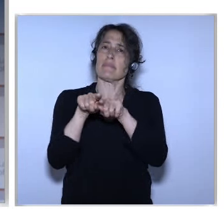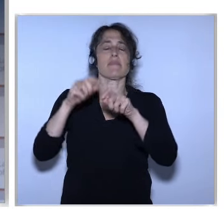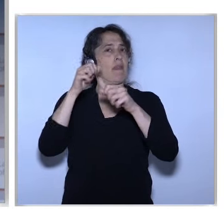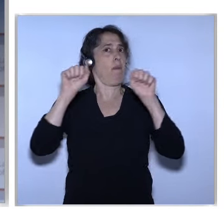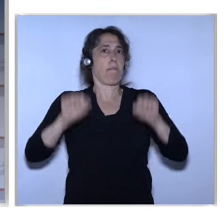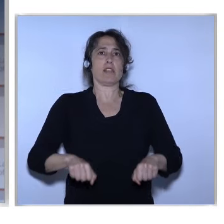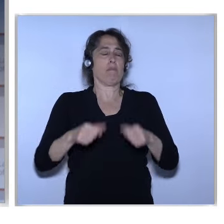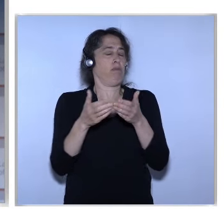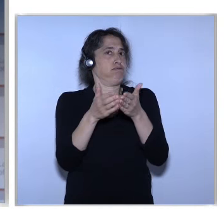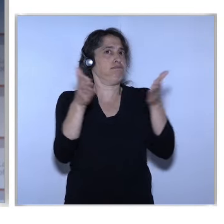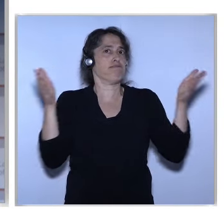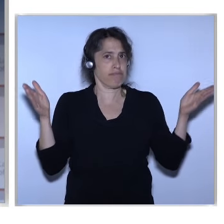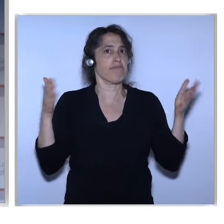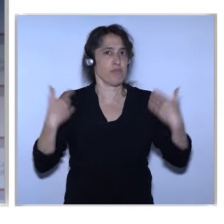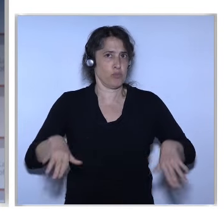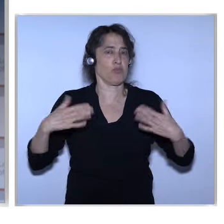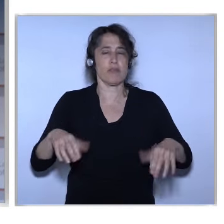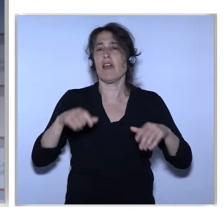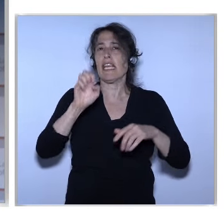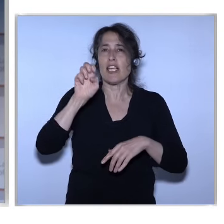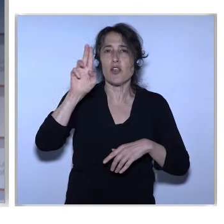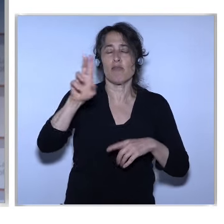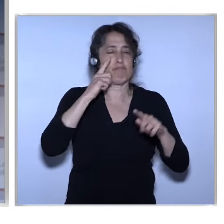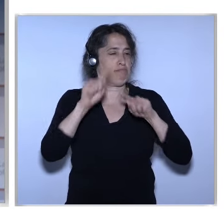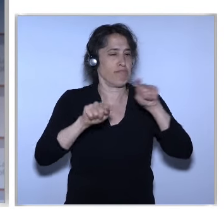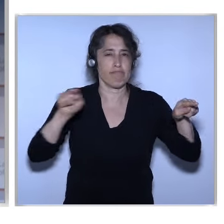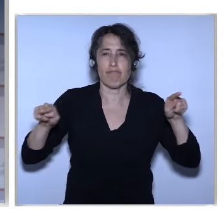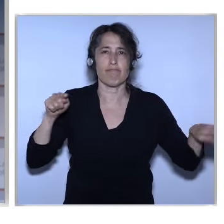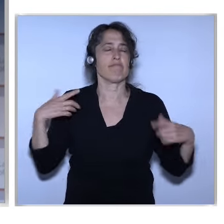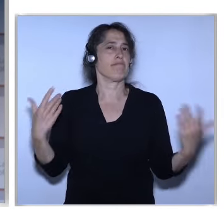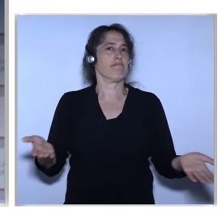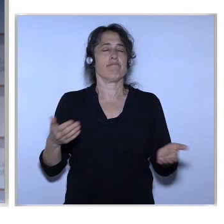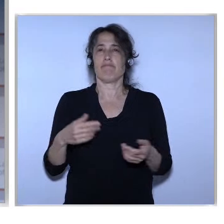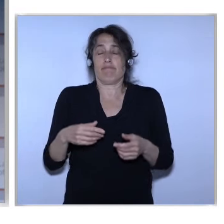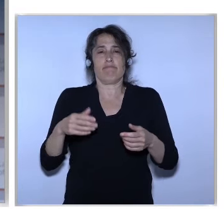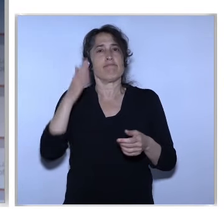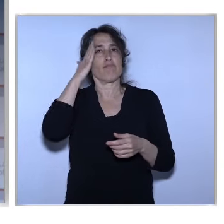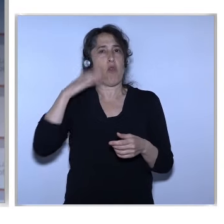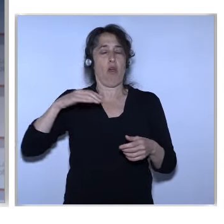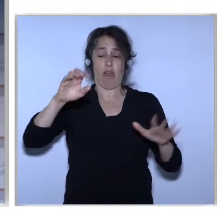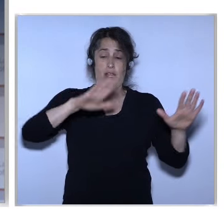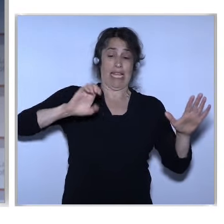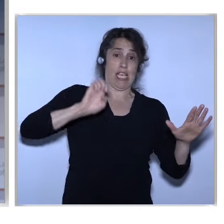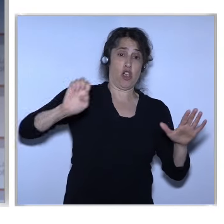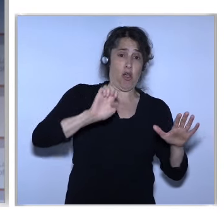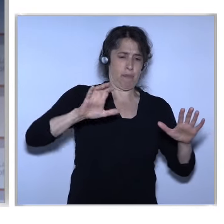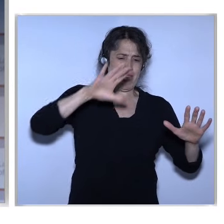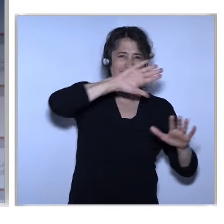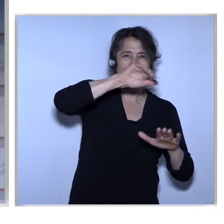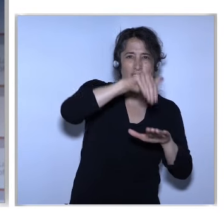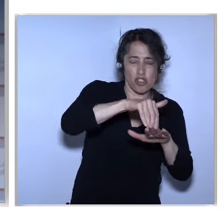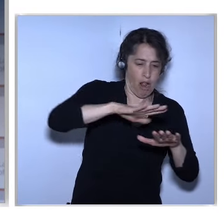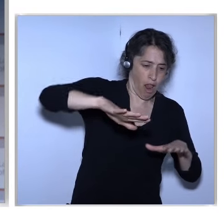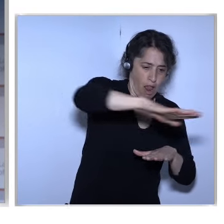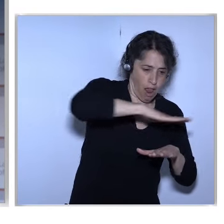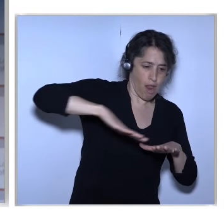Of Opportunity The Kind Of Let's Say Central European Eastern European Regions